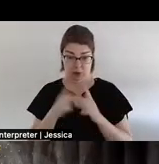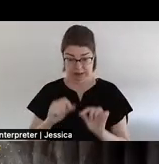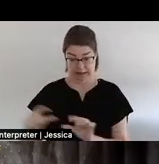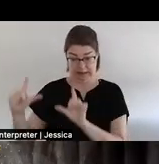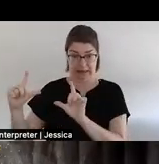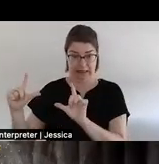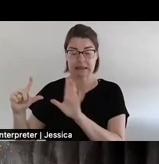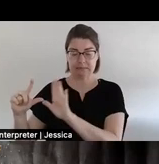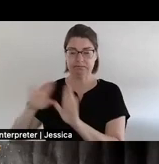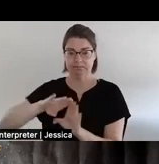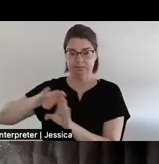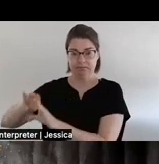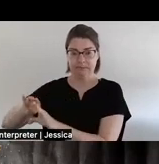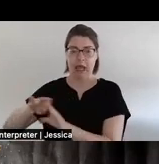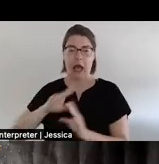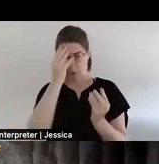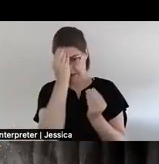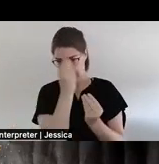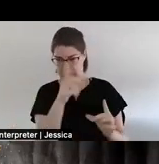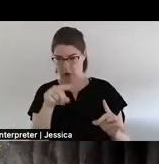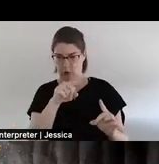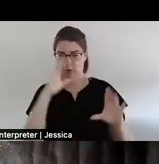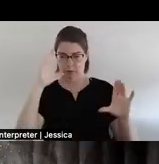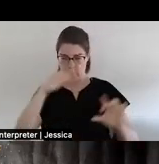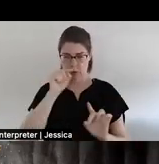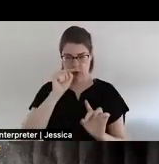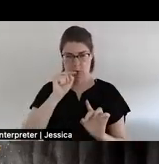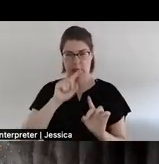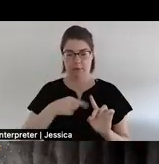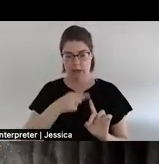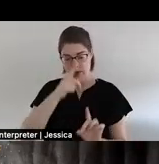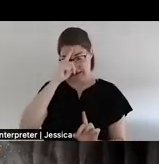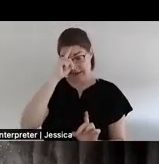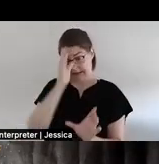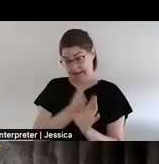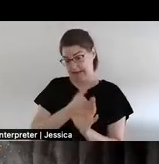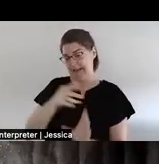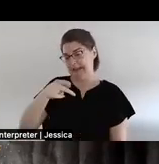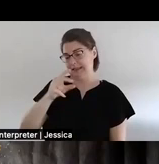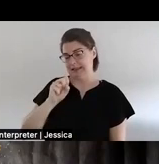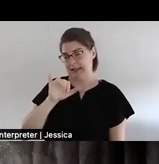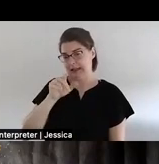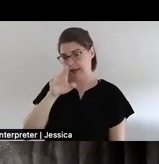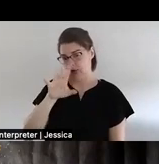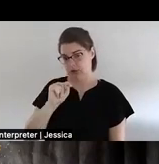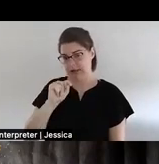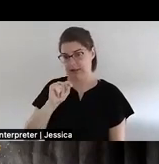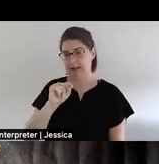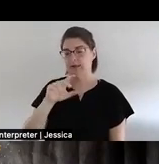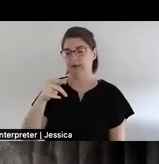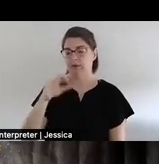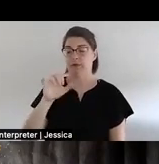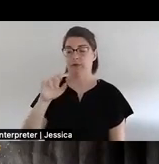do, uh, orienting with you. It comes from psychiatrist Frank Corrigan in the UK.